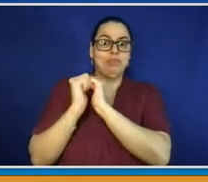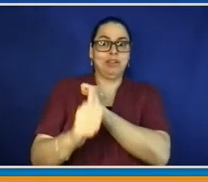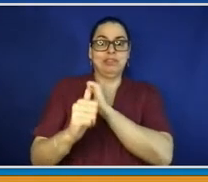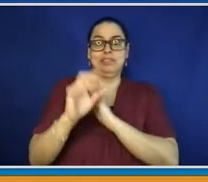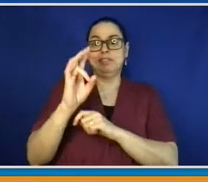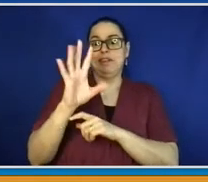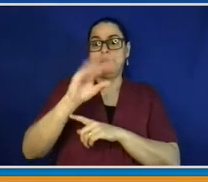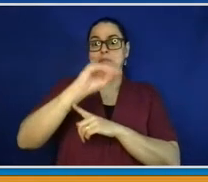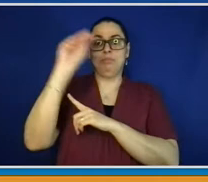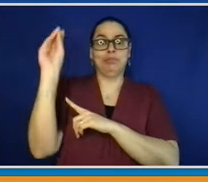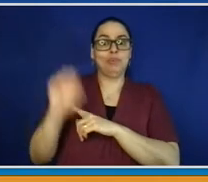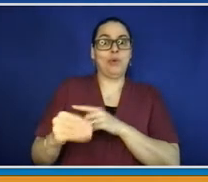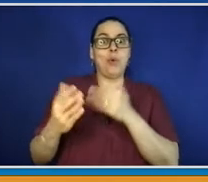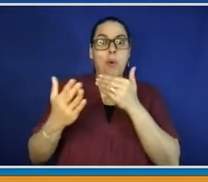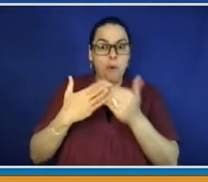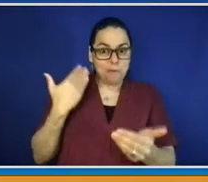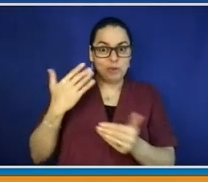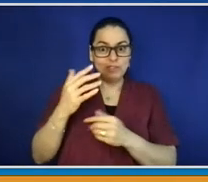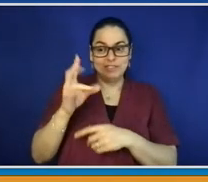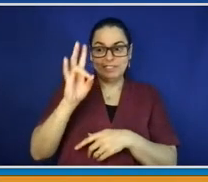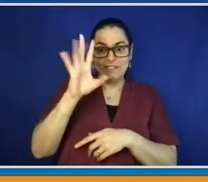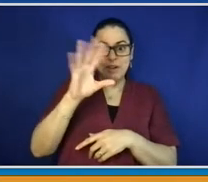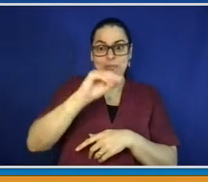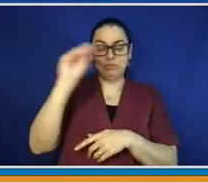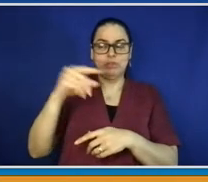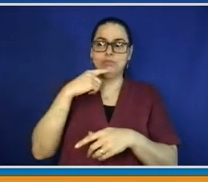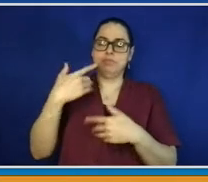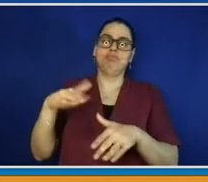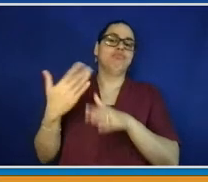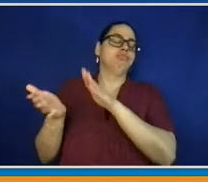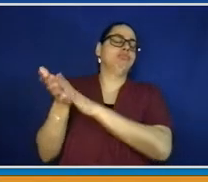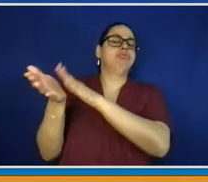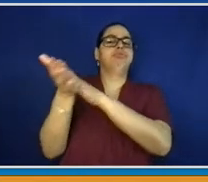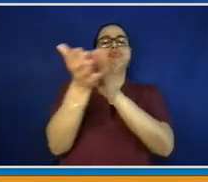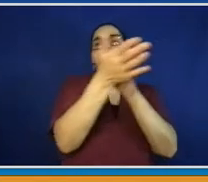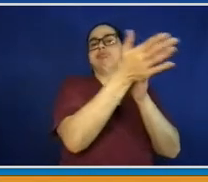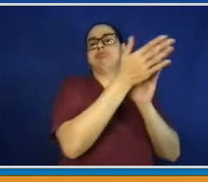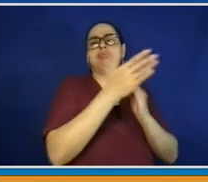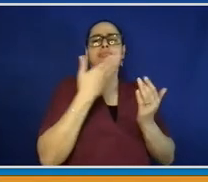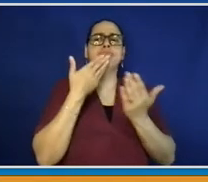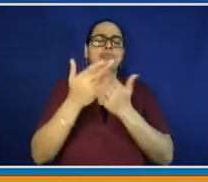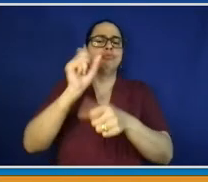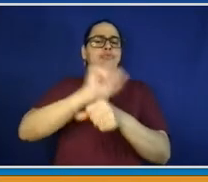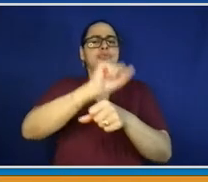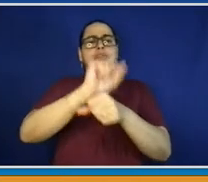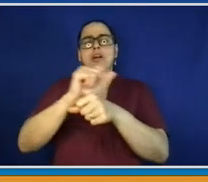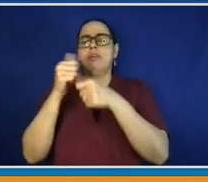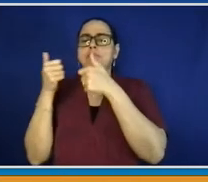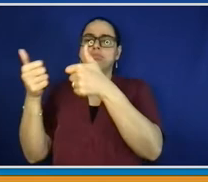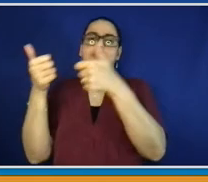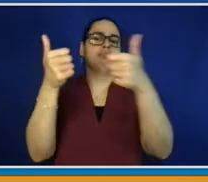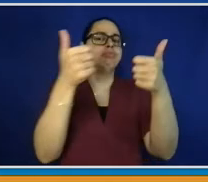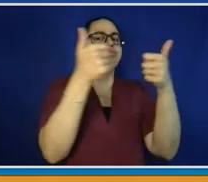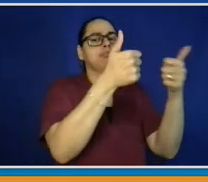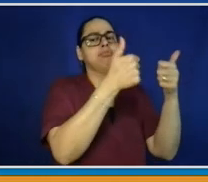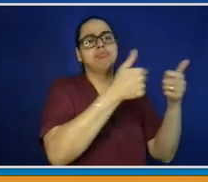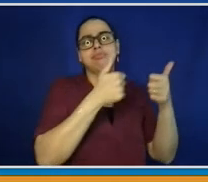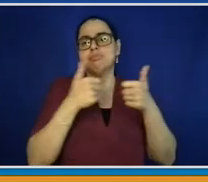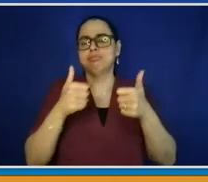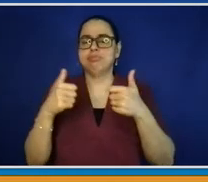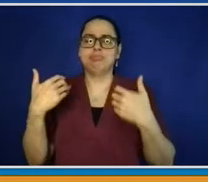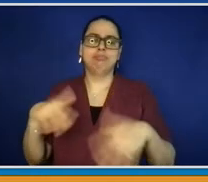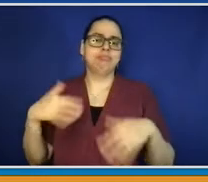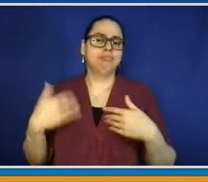for. As we look forward, we certainly continue to operate the county center. That's over 300,000 vaccinations administered.